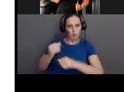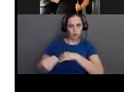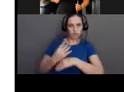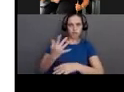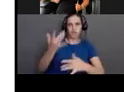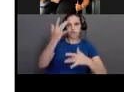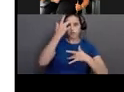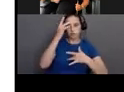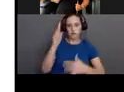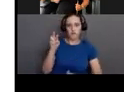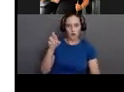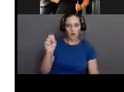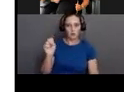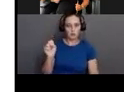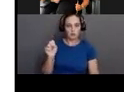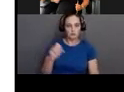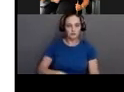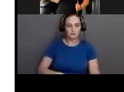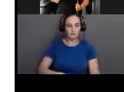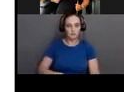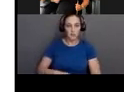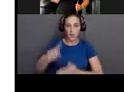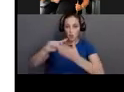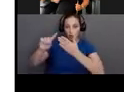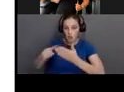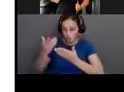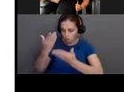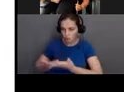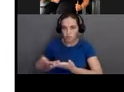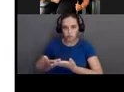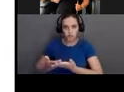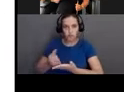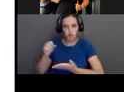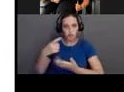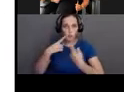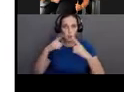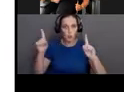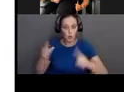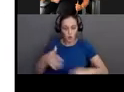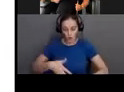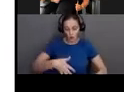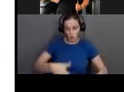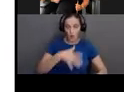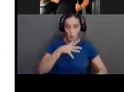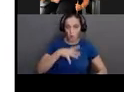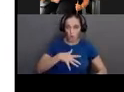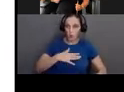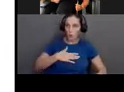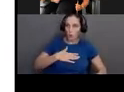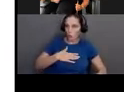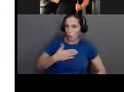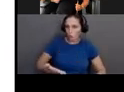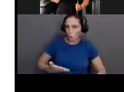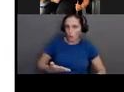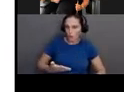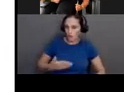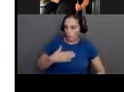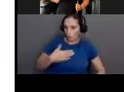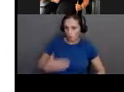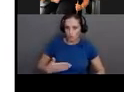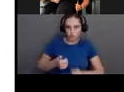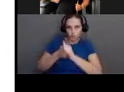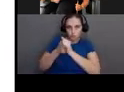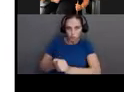research indicating that this works. Pregnant women are willing to make these changes. It doesn't stress them out to make these changes.